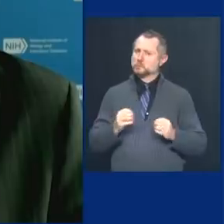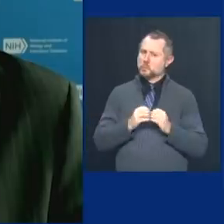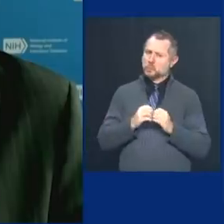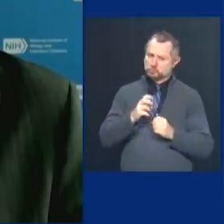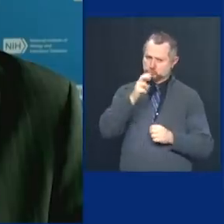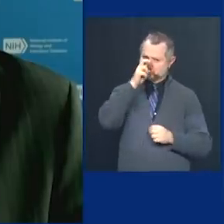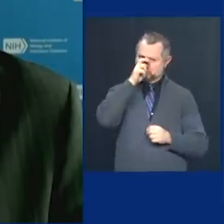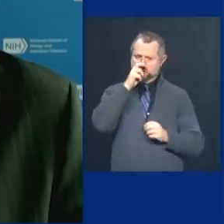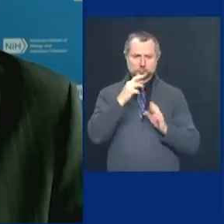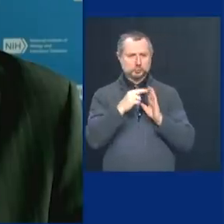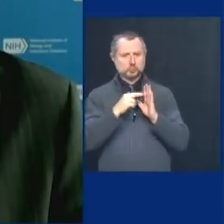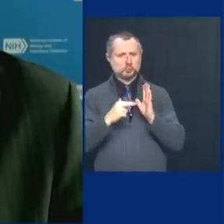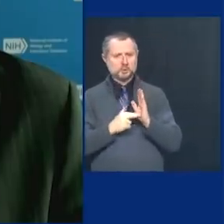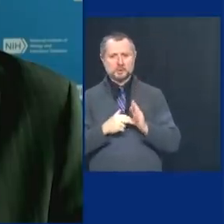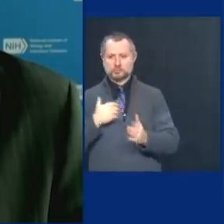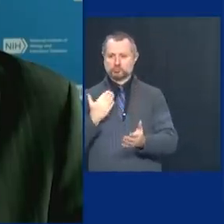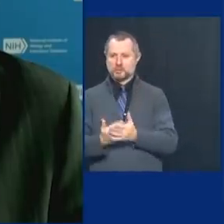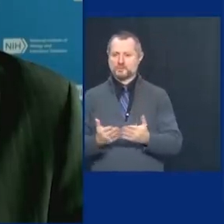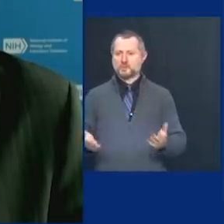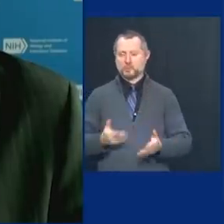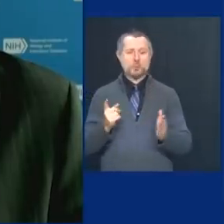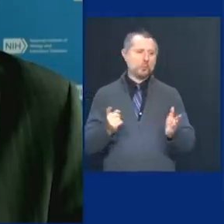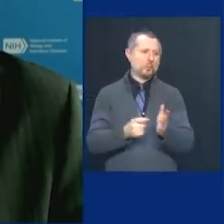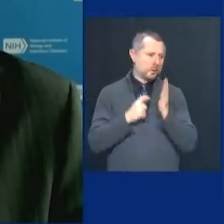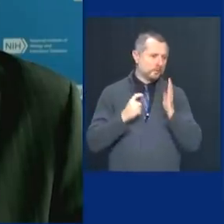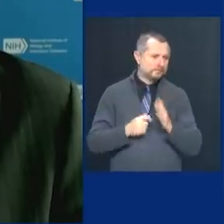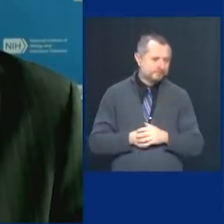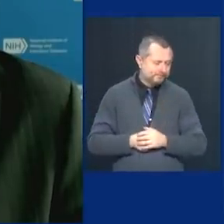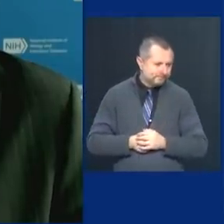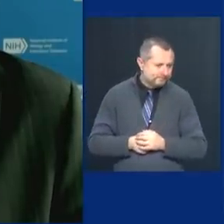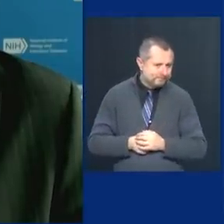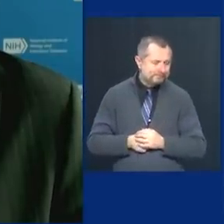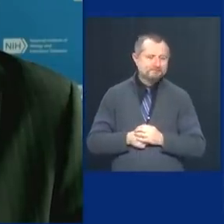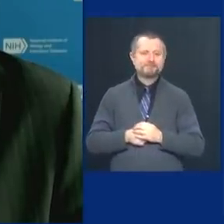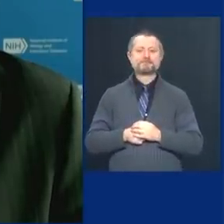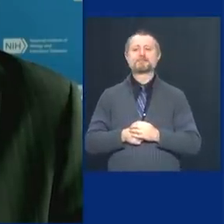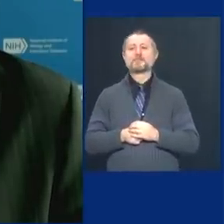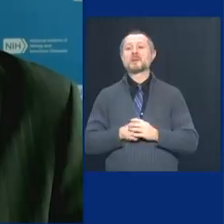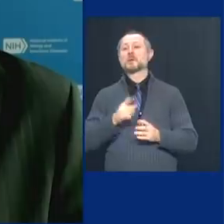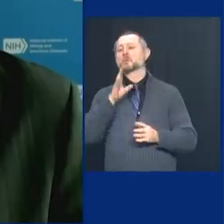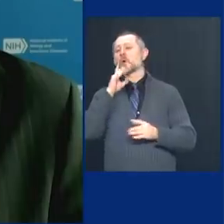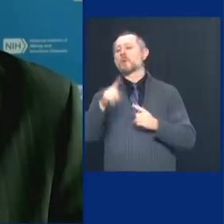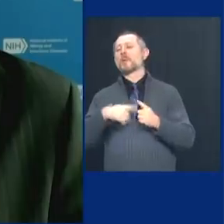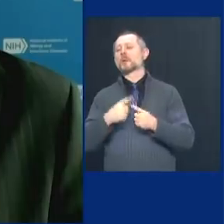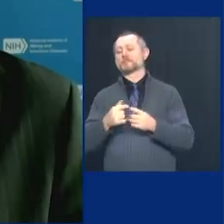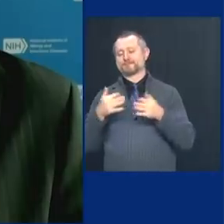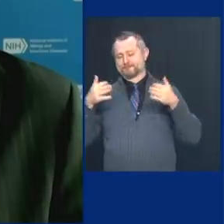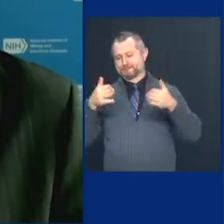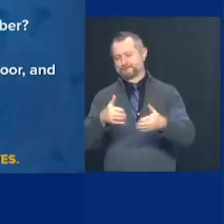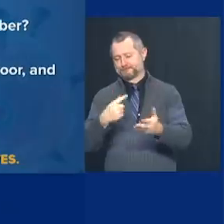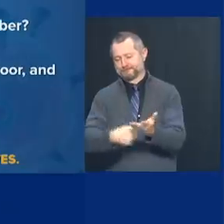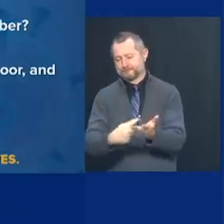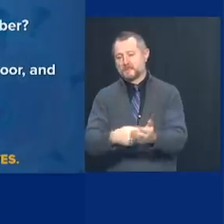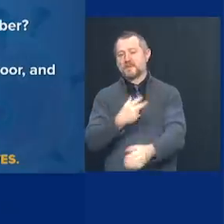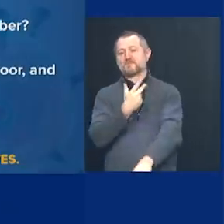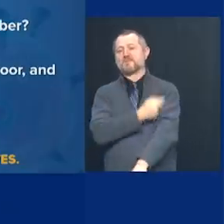come in, what you have to do. On the vaccinations, looking ahead,